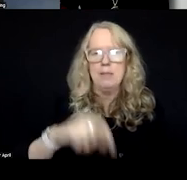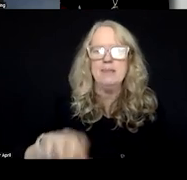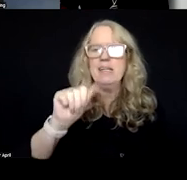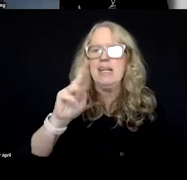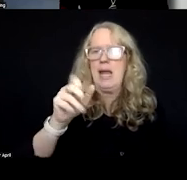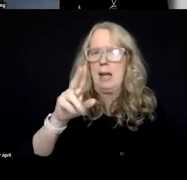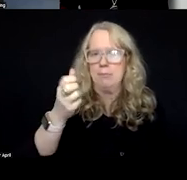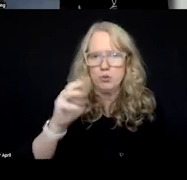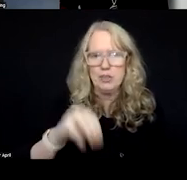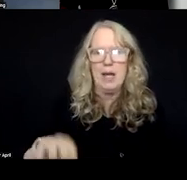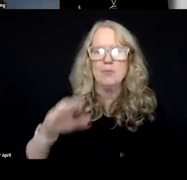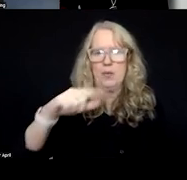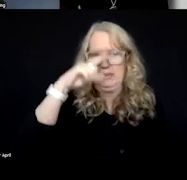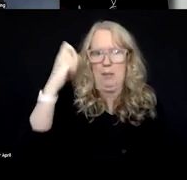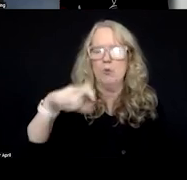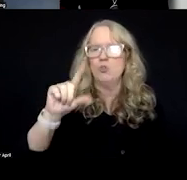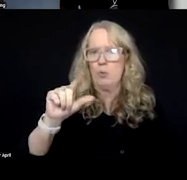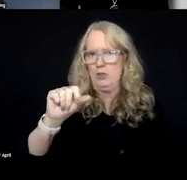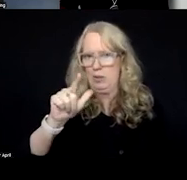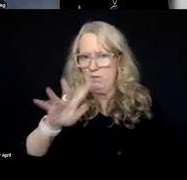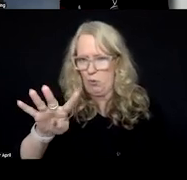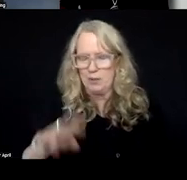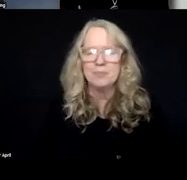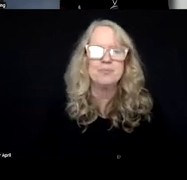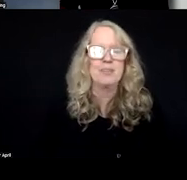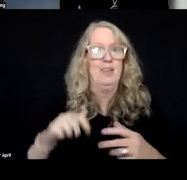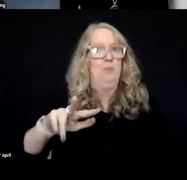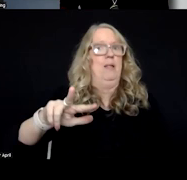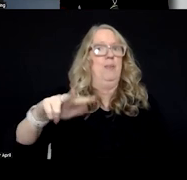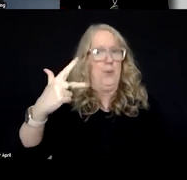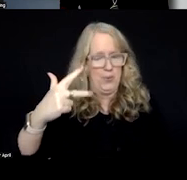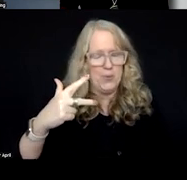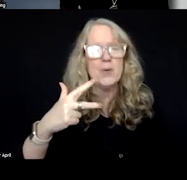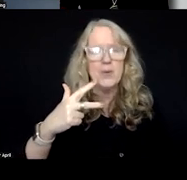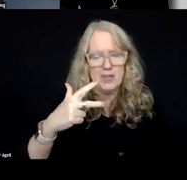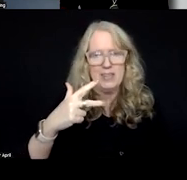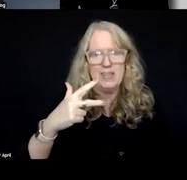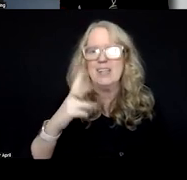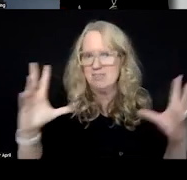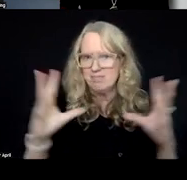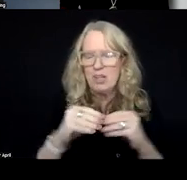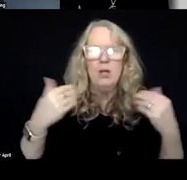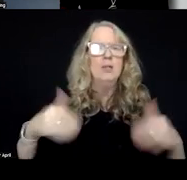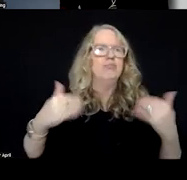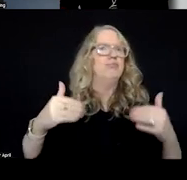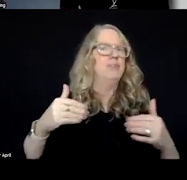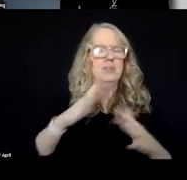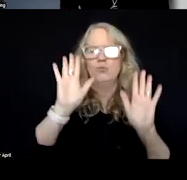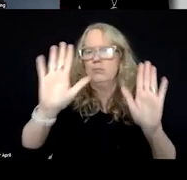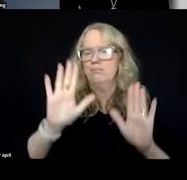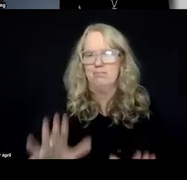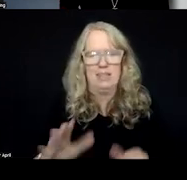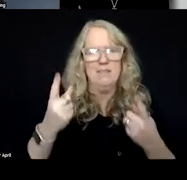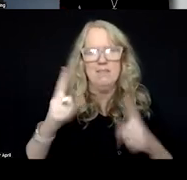2024. So this summer, this will be the third one that has been done. It's really just a phenomenal event. So mark your